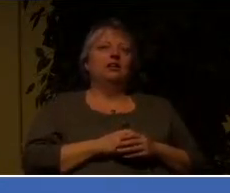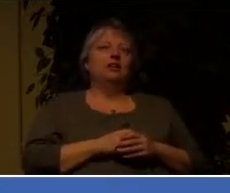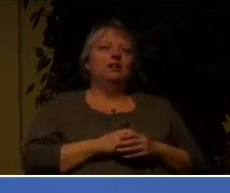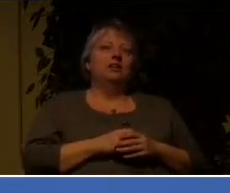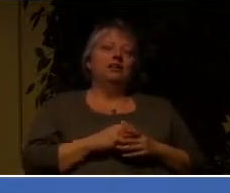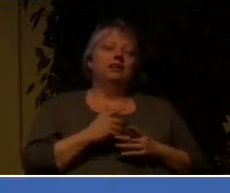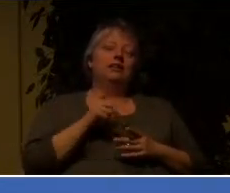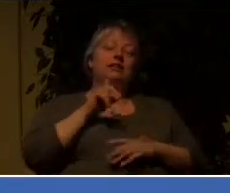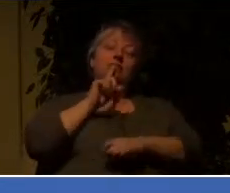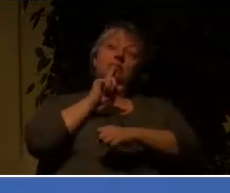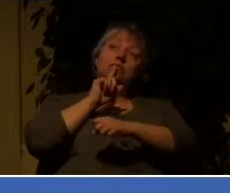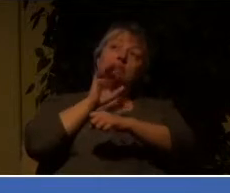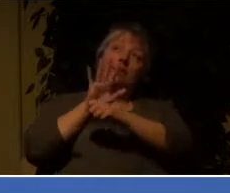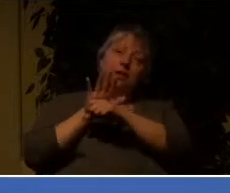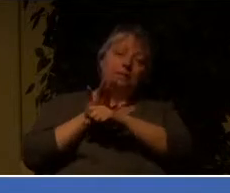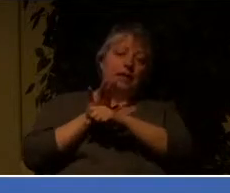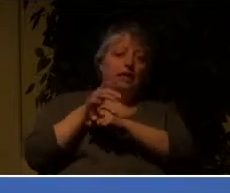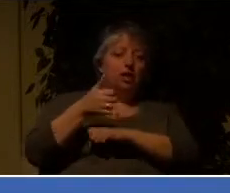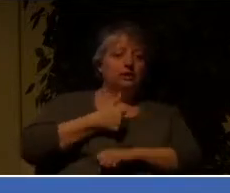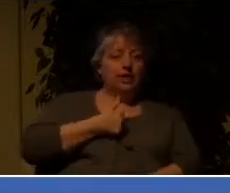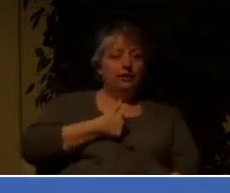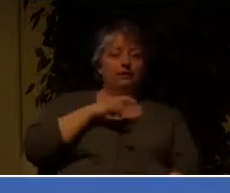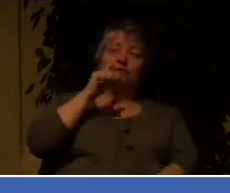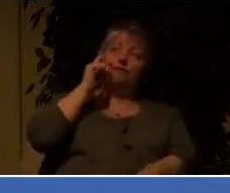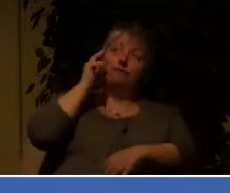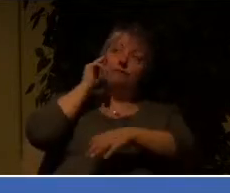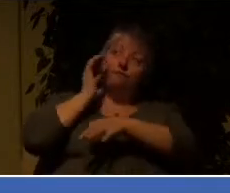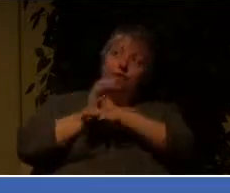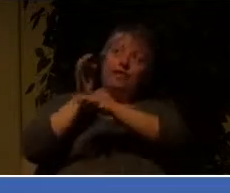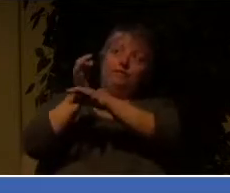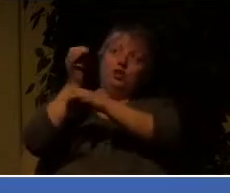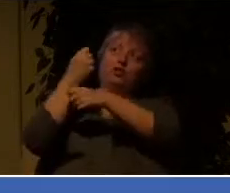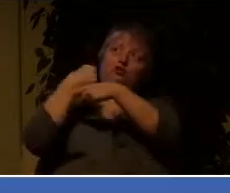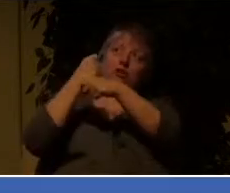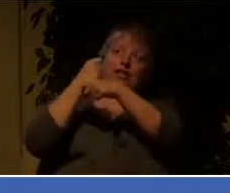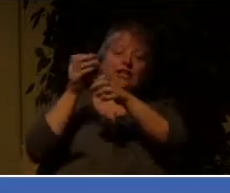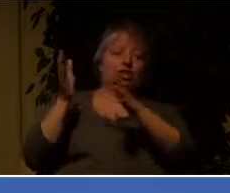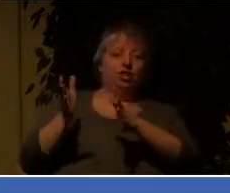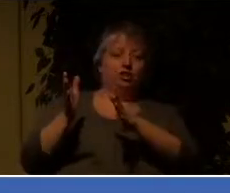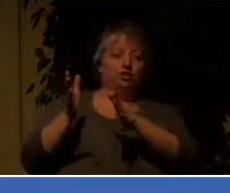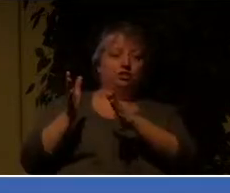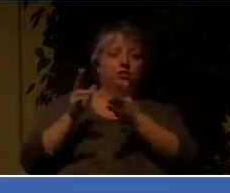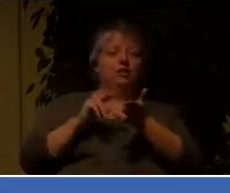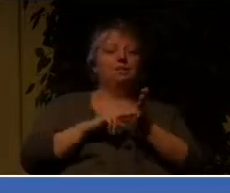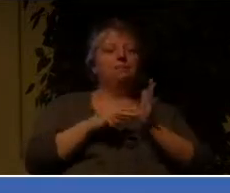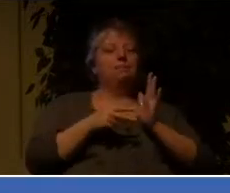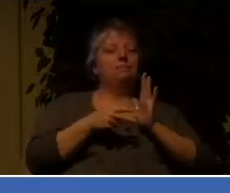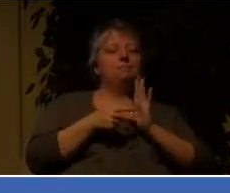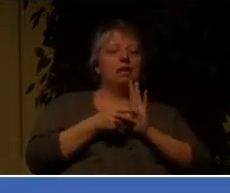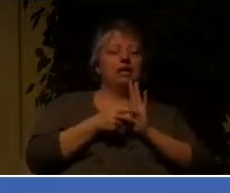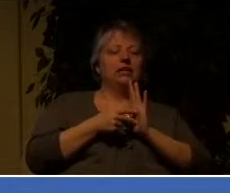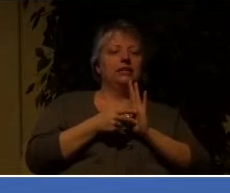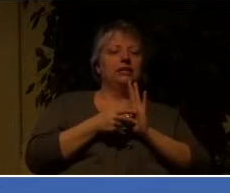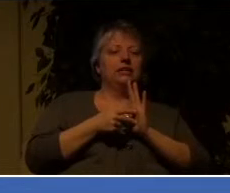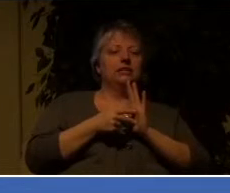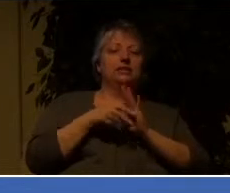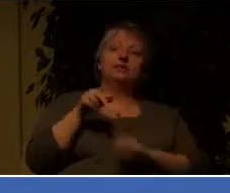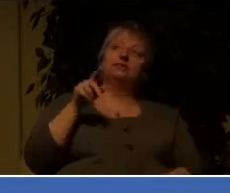Committing ourselves to a faithful creator is trusting that God knows us the best